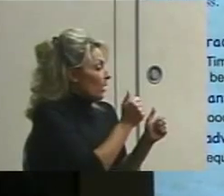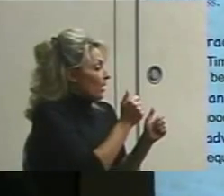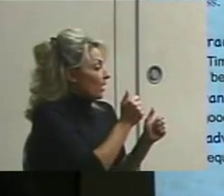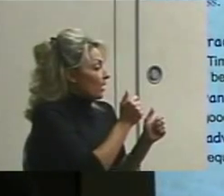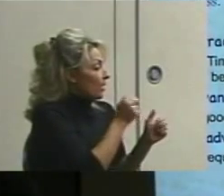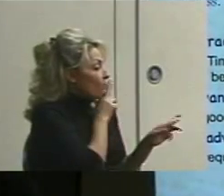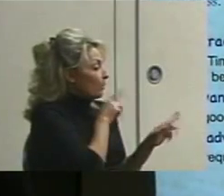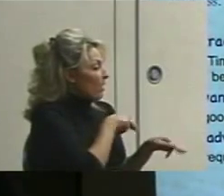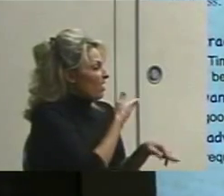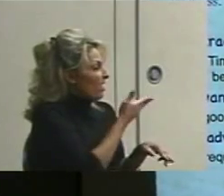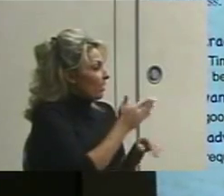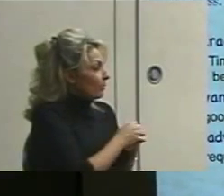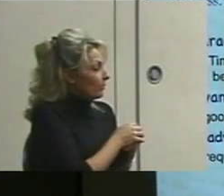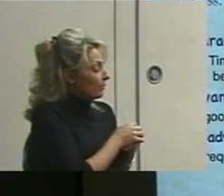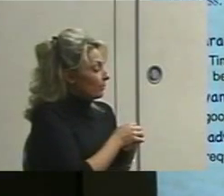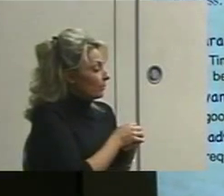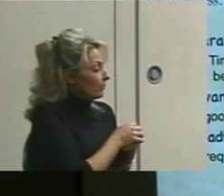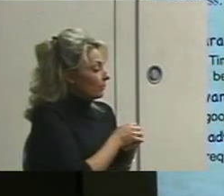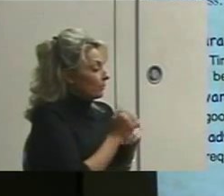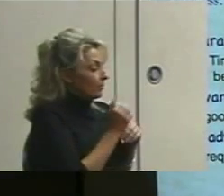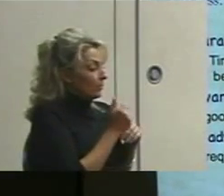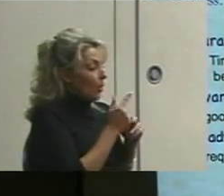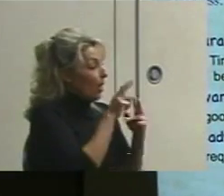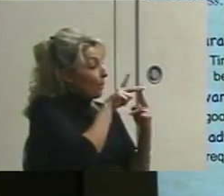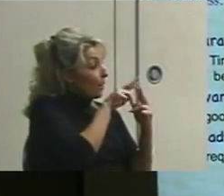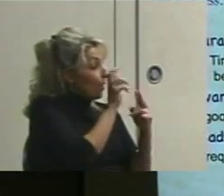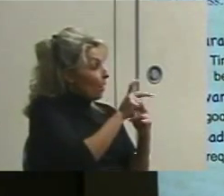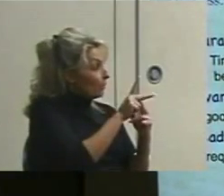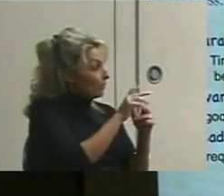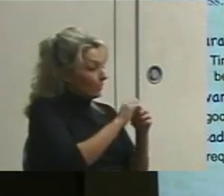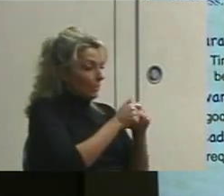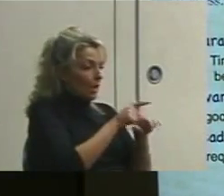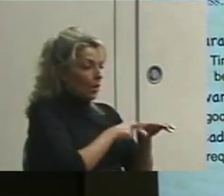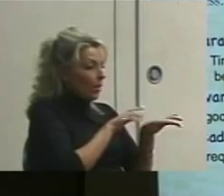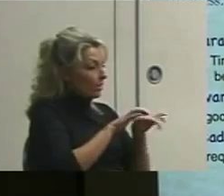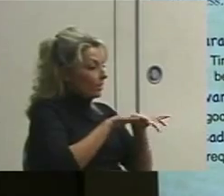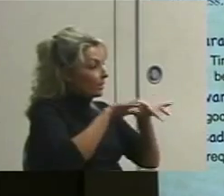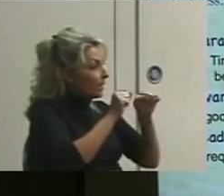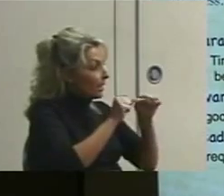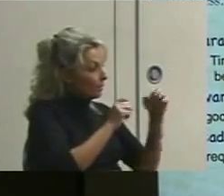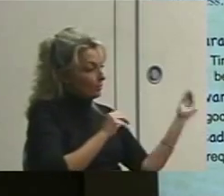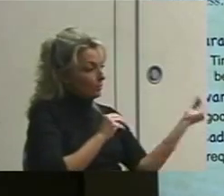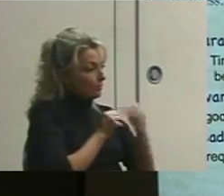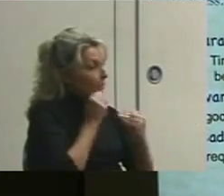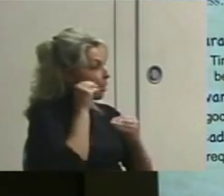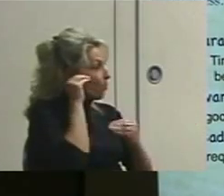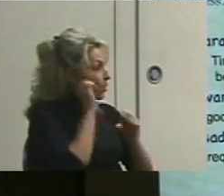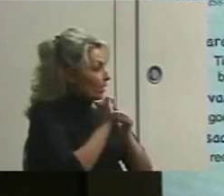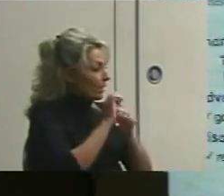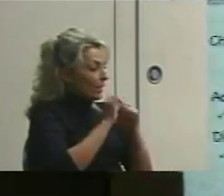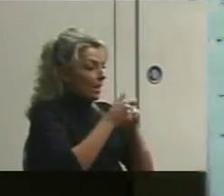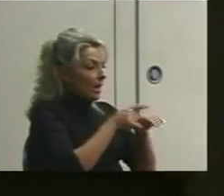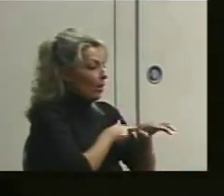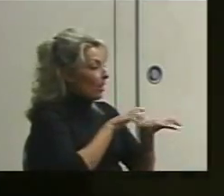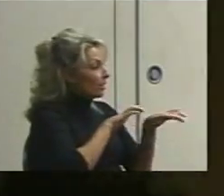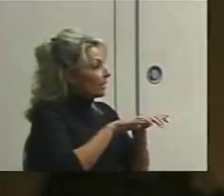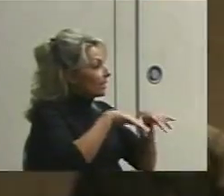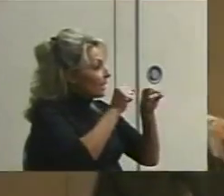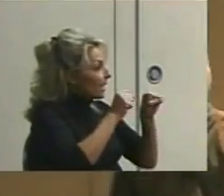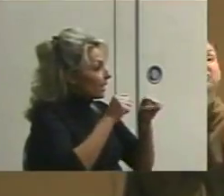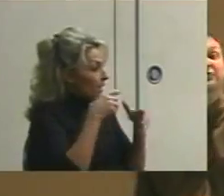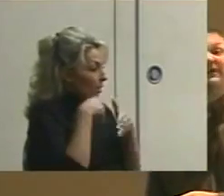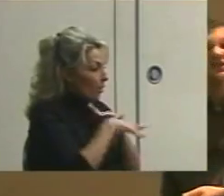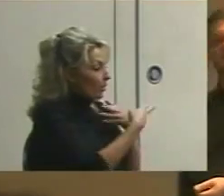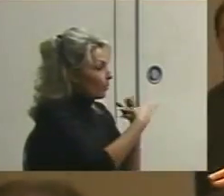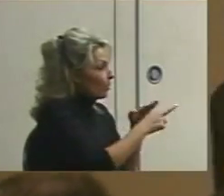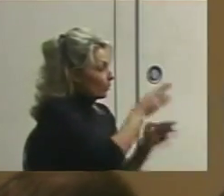response things. Everybody pair up, how long does it take them to do it? Turn in your homework, how long does it take before they do it? I want you to come in the